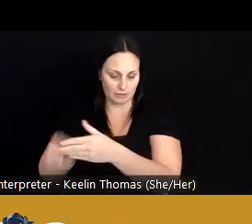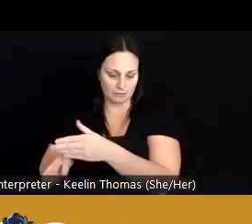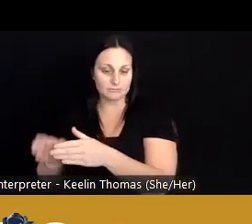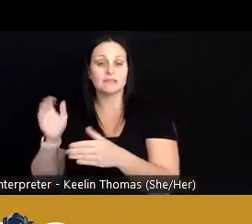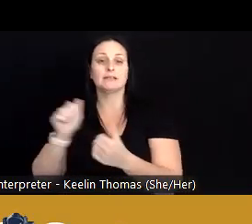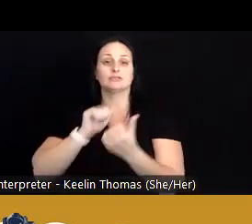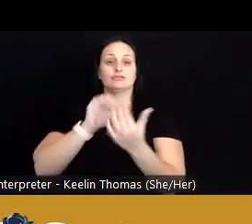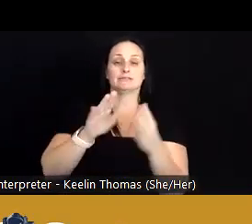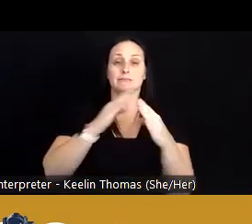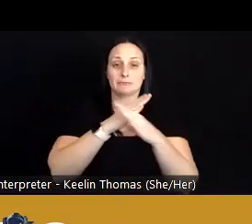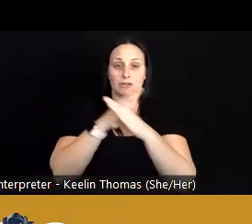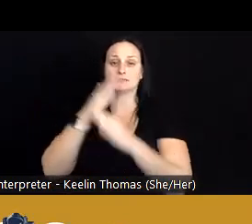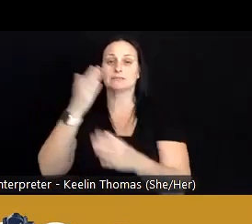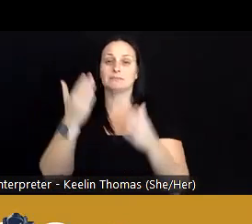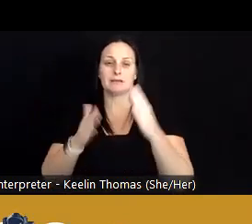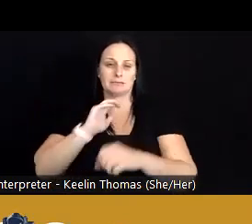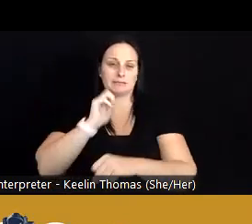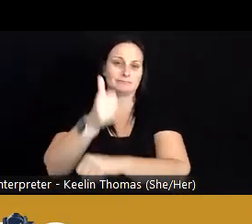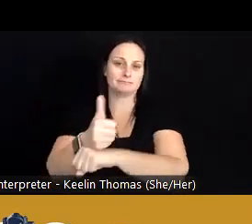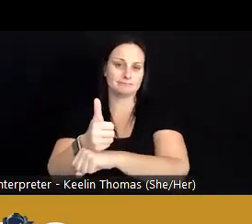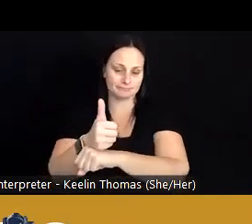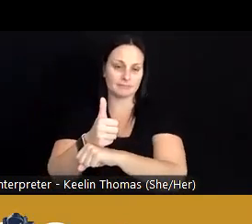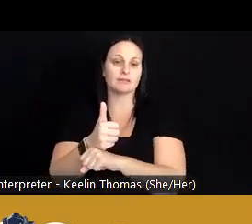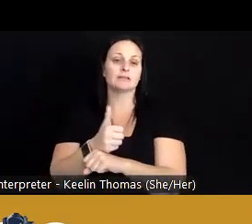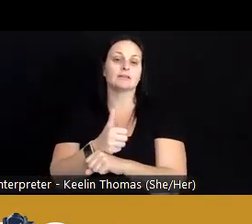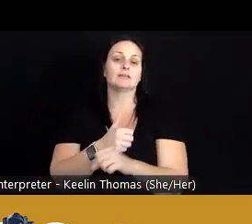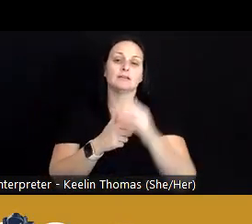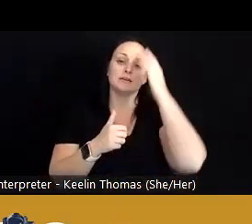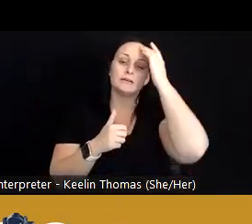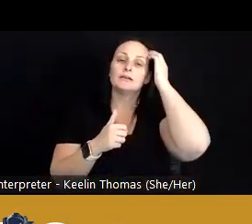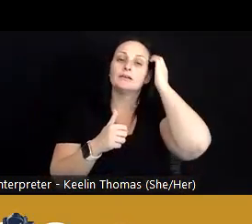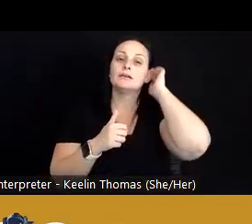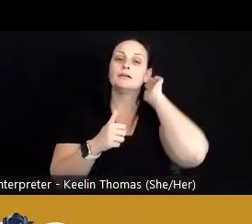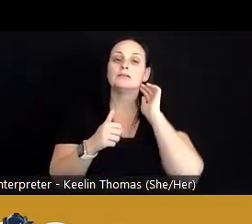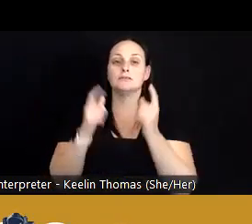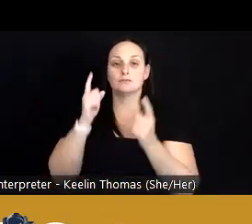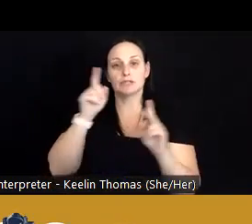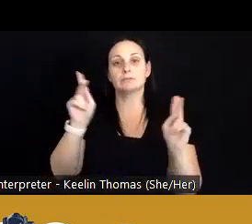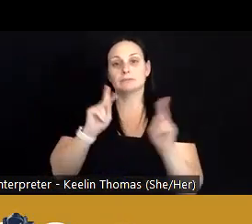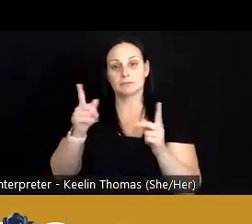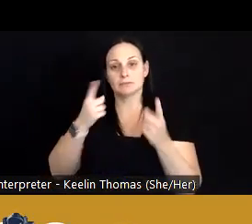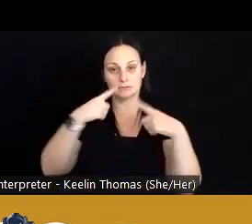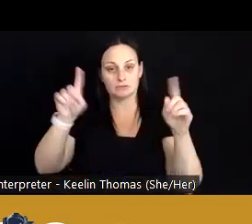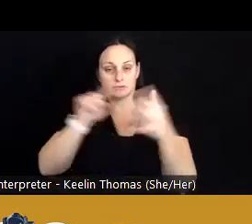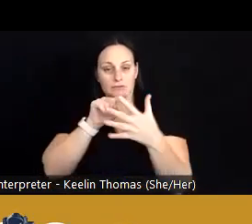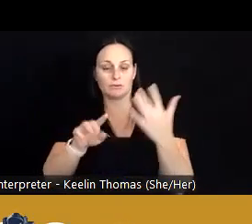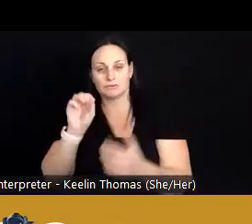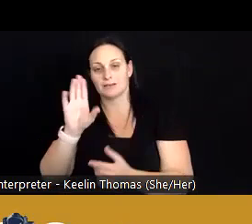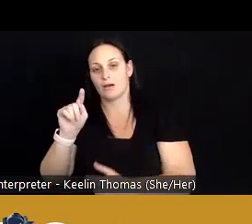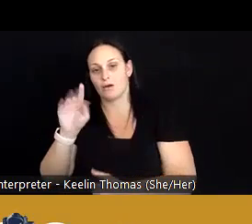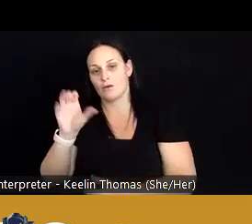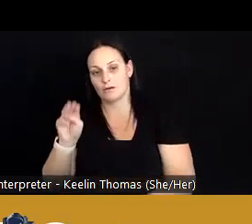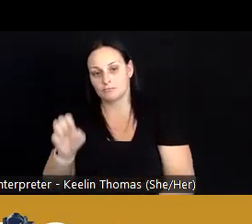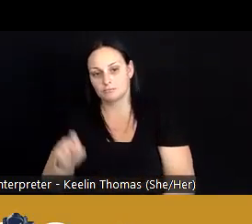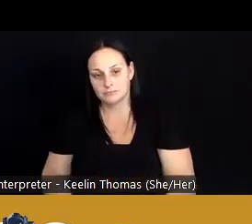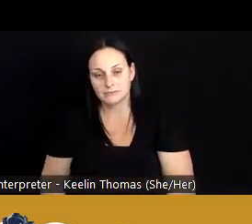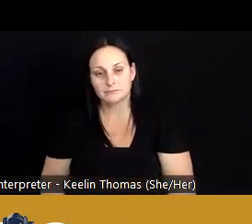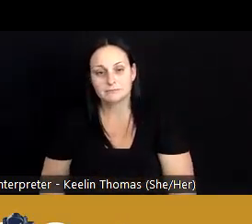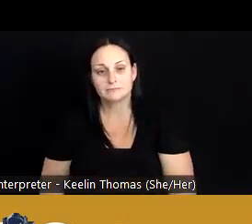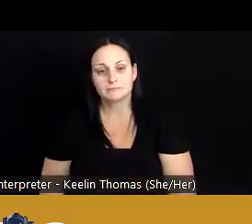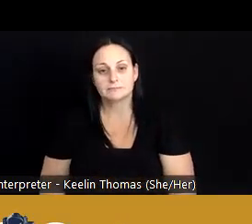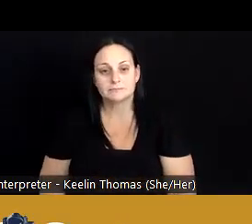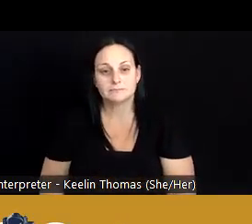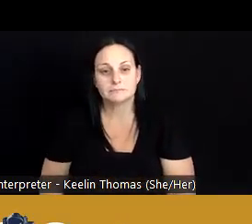barriers that might be put in place that to people accomplishing those outcomes. So,